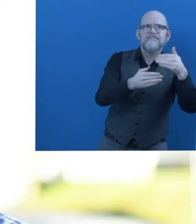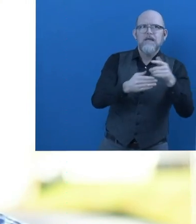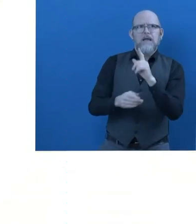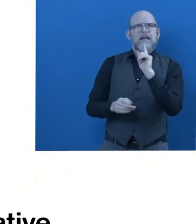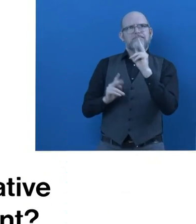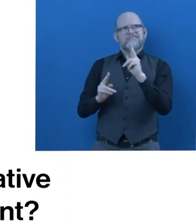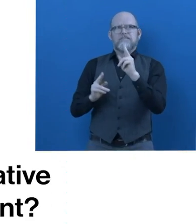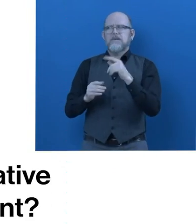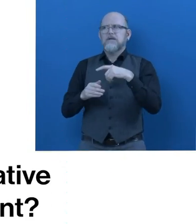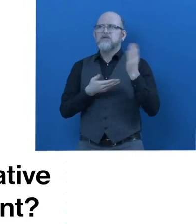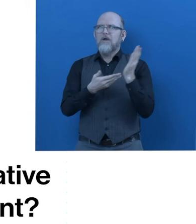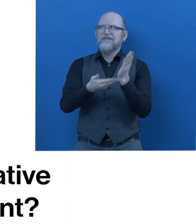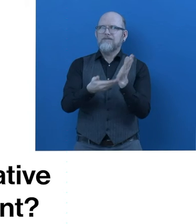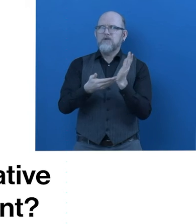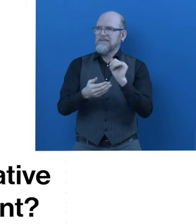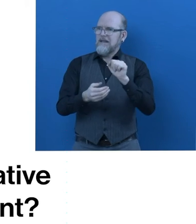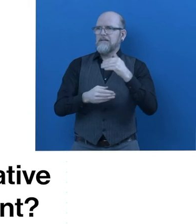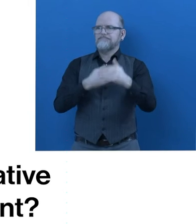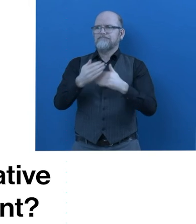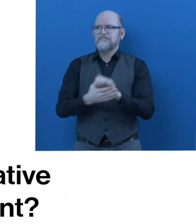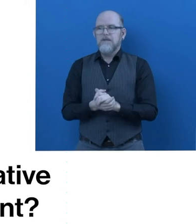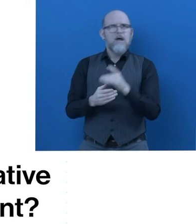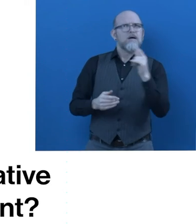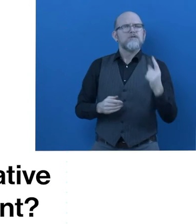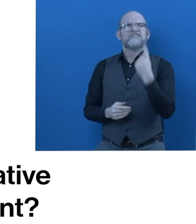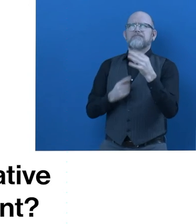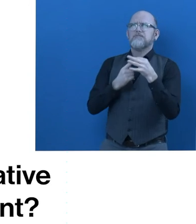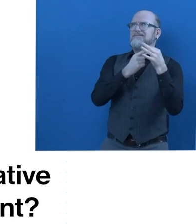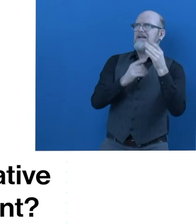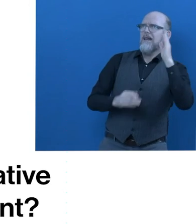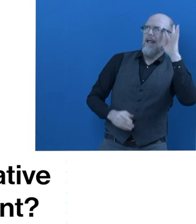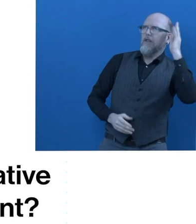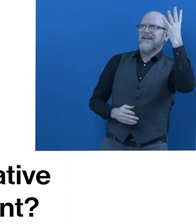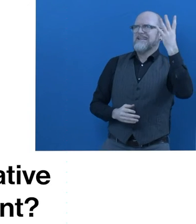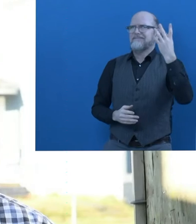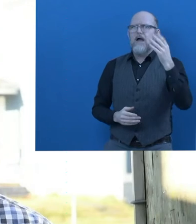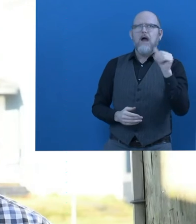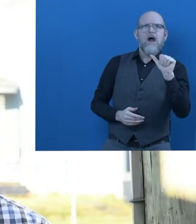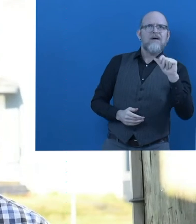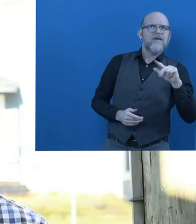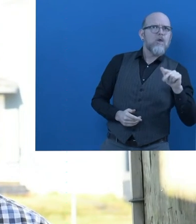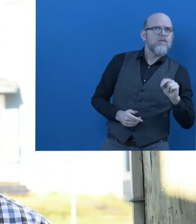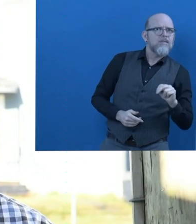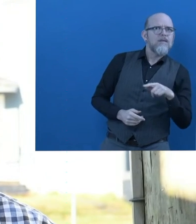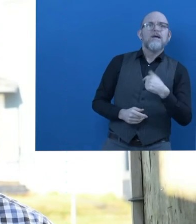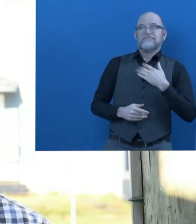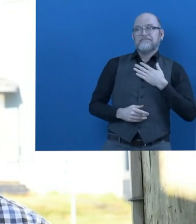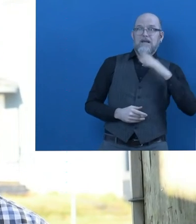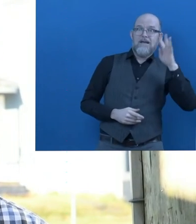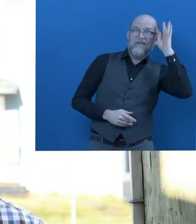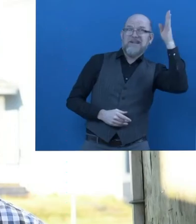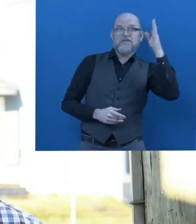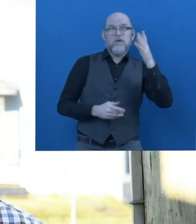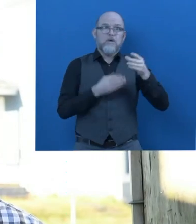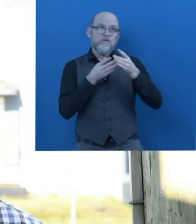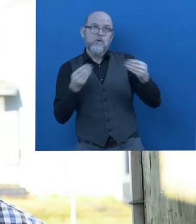to continuing. What is unique and innovative about Avalon Employment? Our innovation and our solution